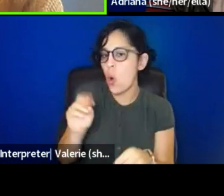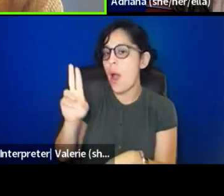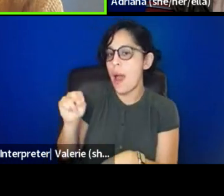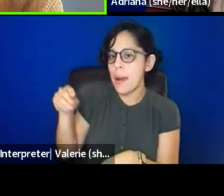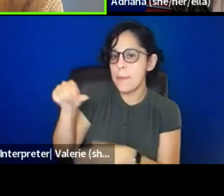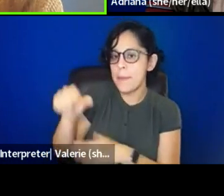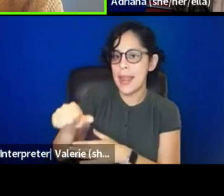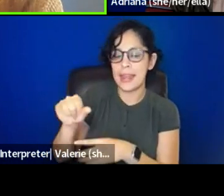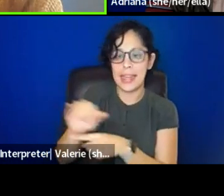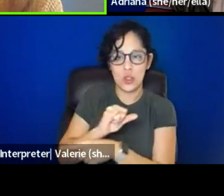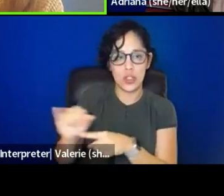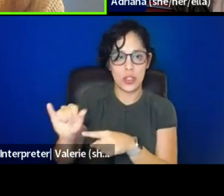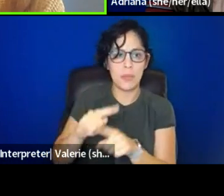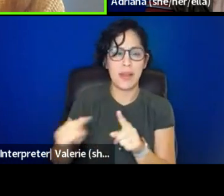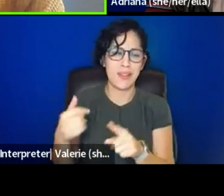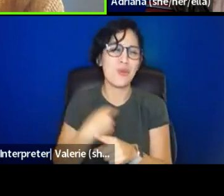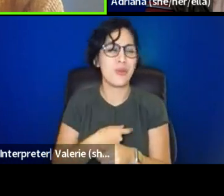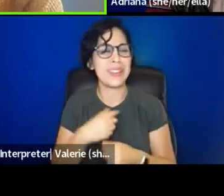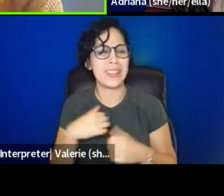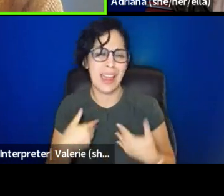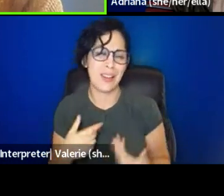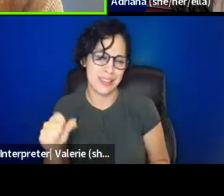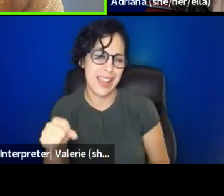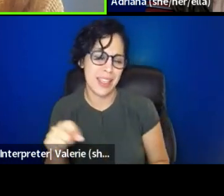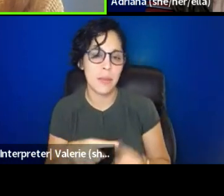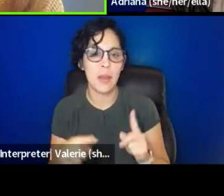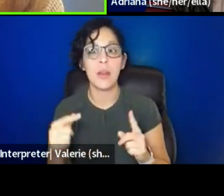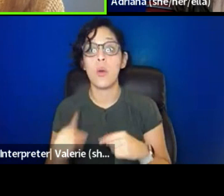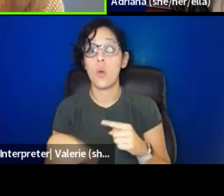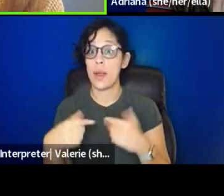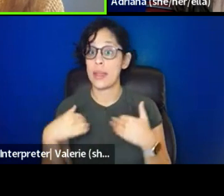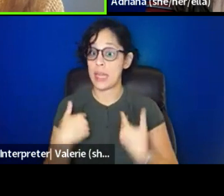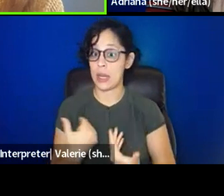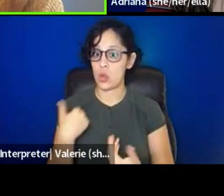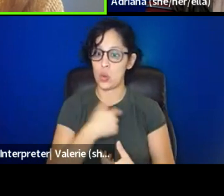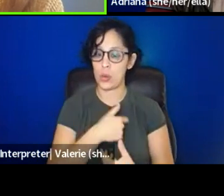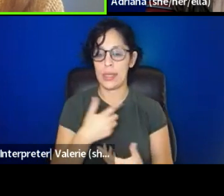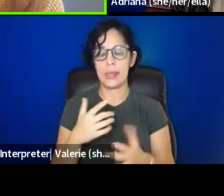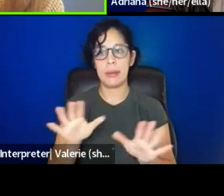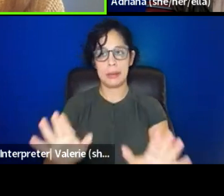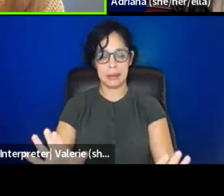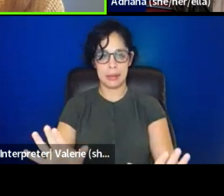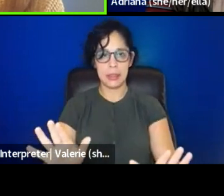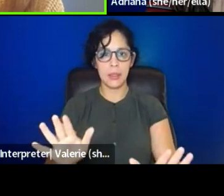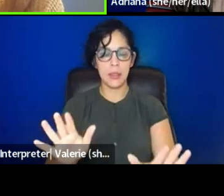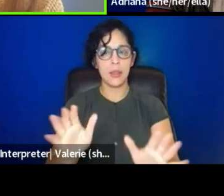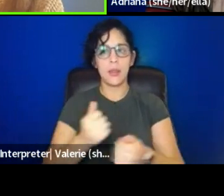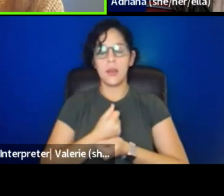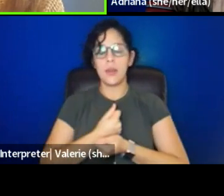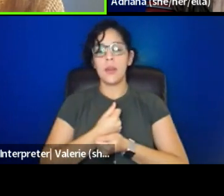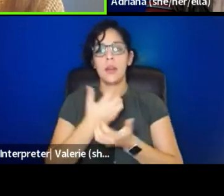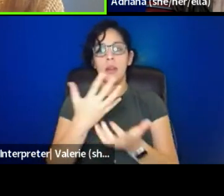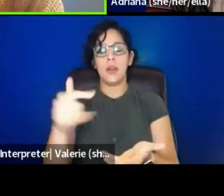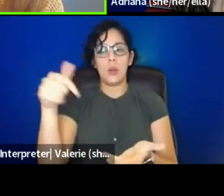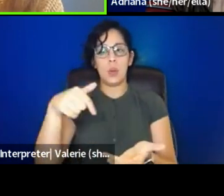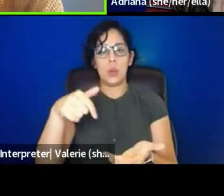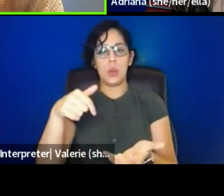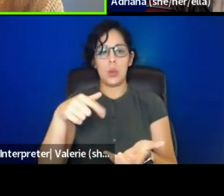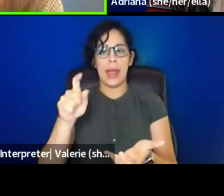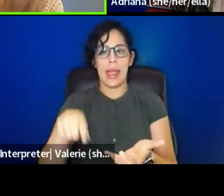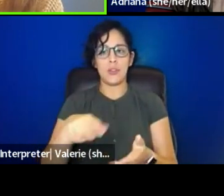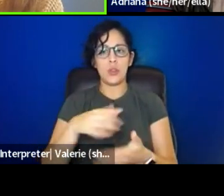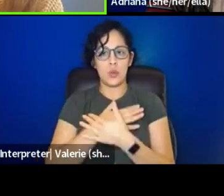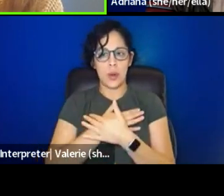Um, that doesn't mean we don't get tired, but that just means that like, when we're tired, we get to say it out loud and say like, I need to,